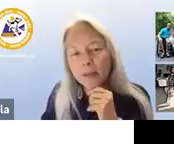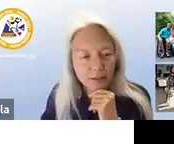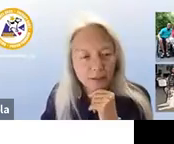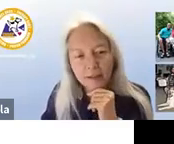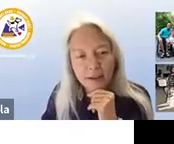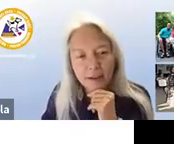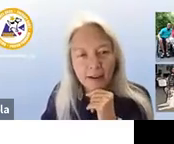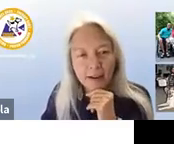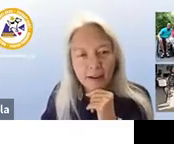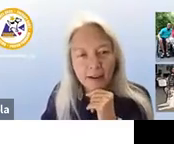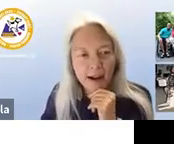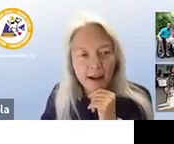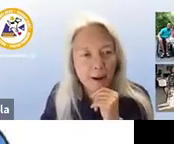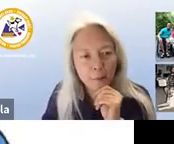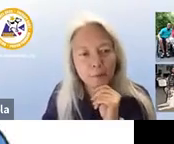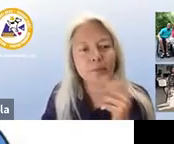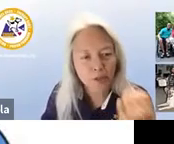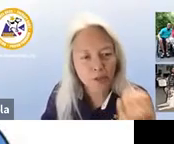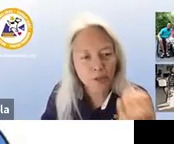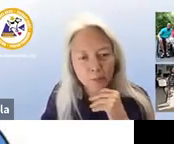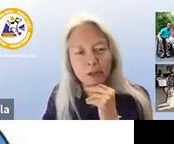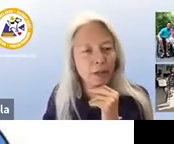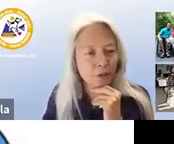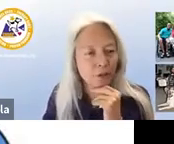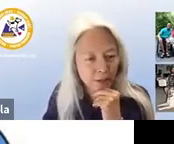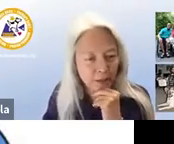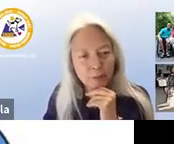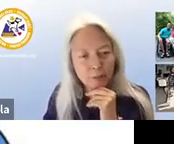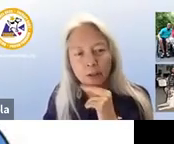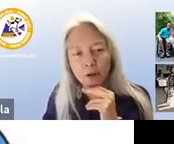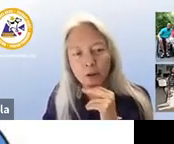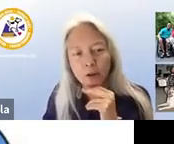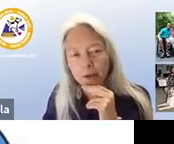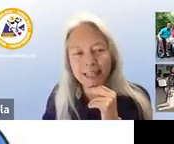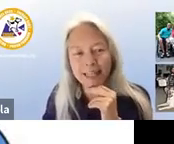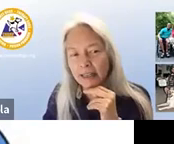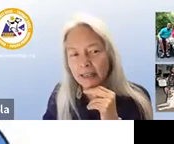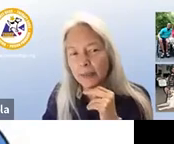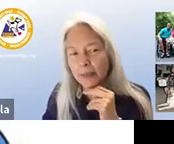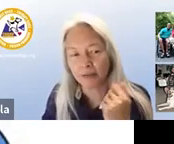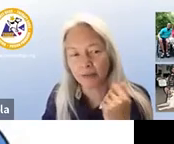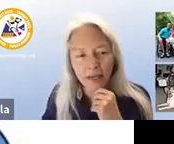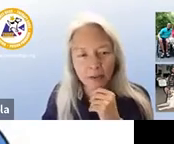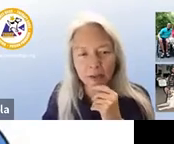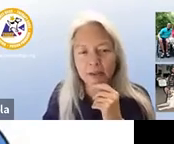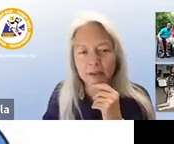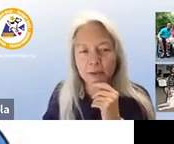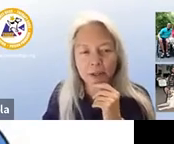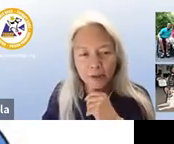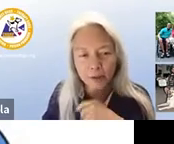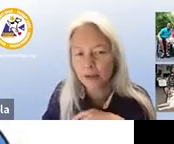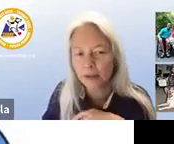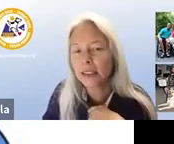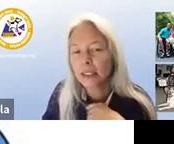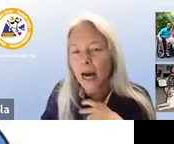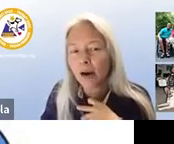possibilities um just some information about champ we incorporated in 1998 we are 501c3